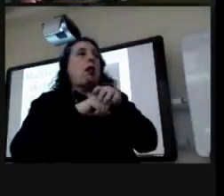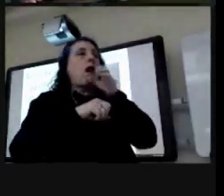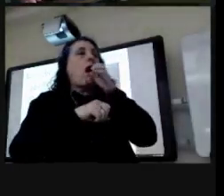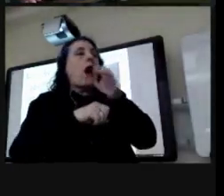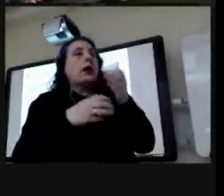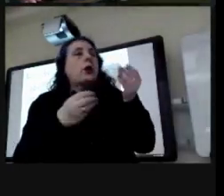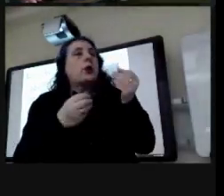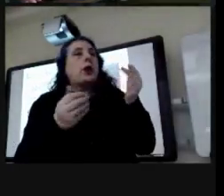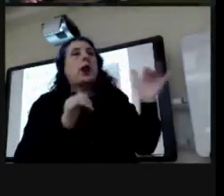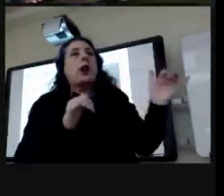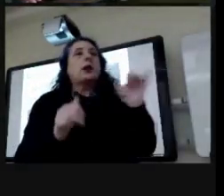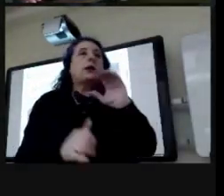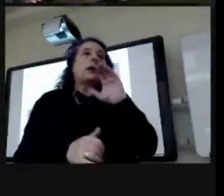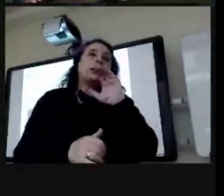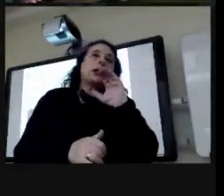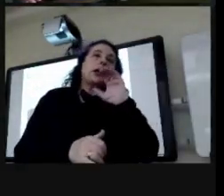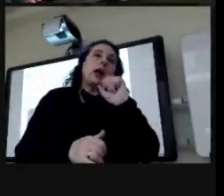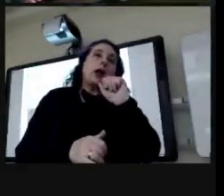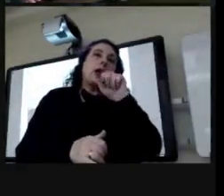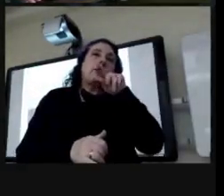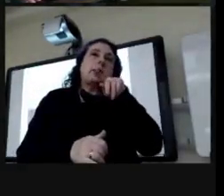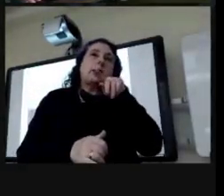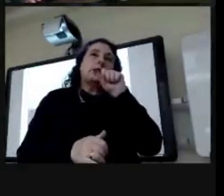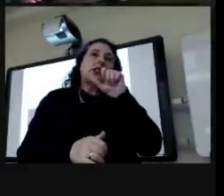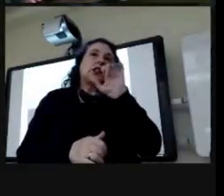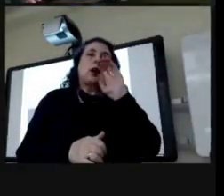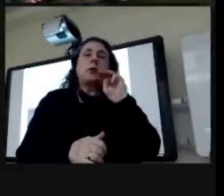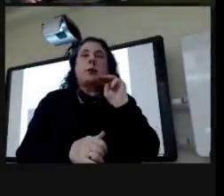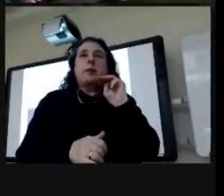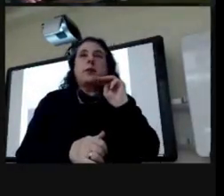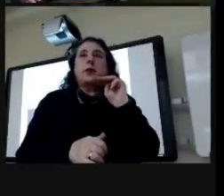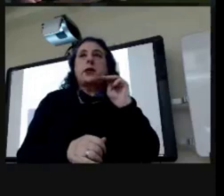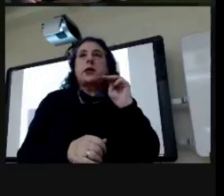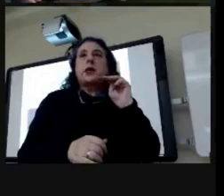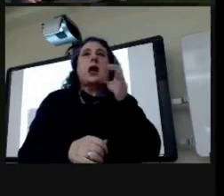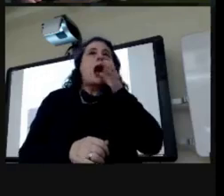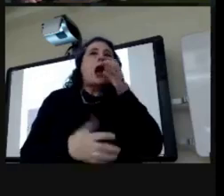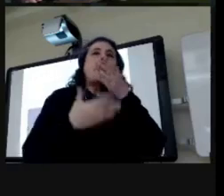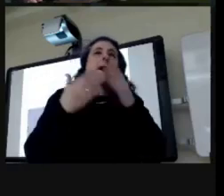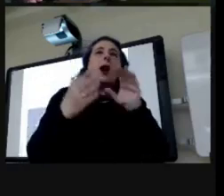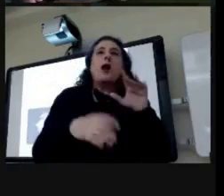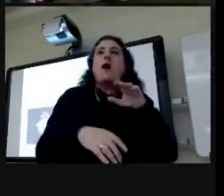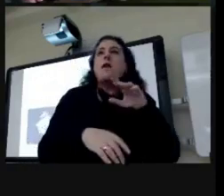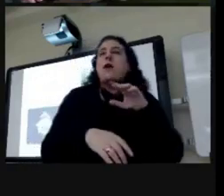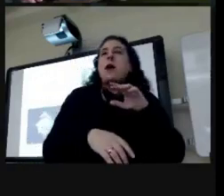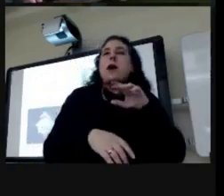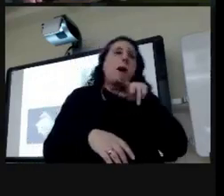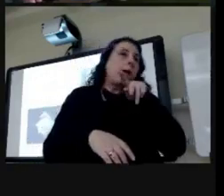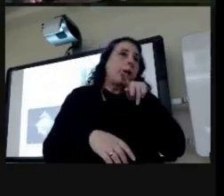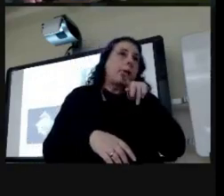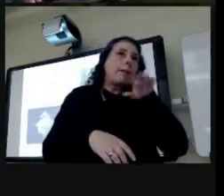wet for example capsicum which is the spicy stuff in peppers so you would get that as medicine